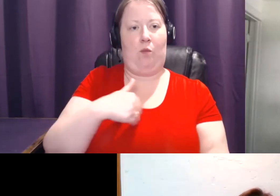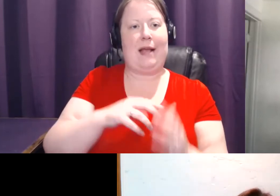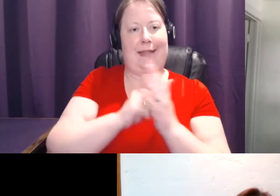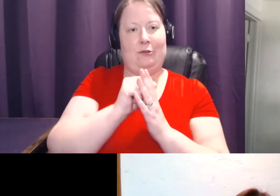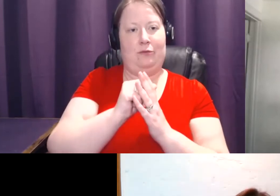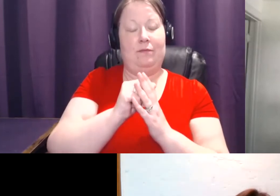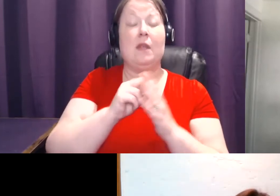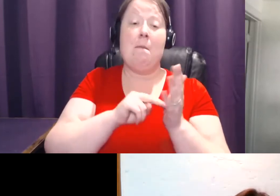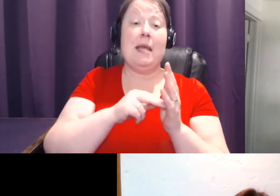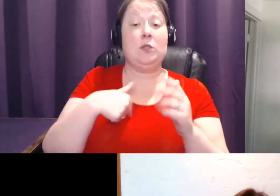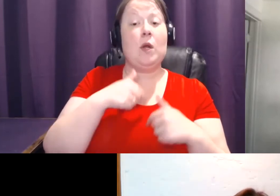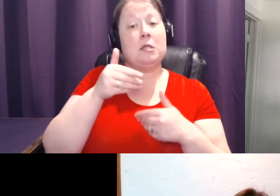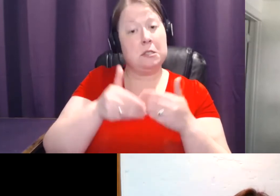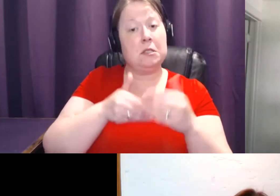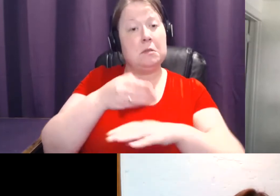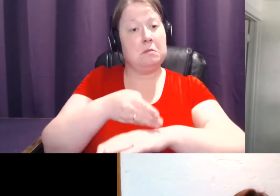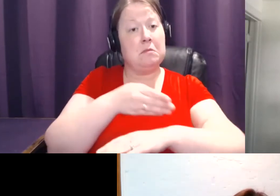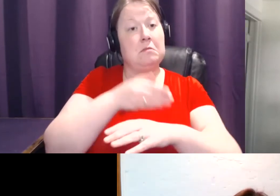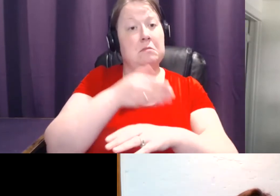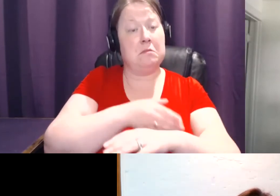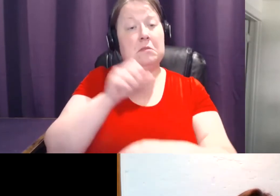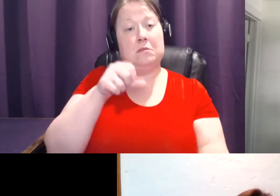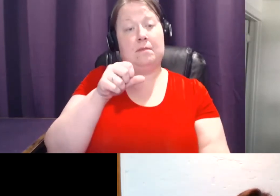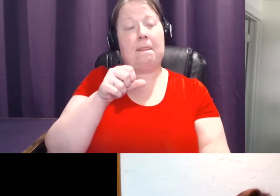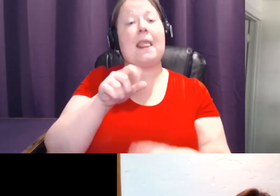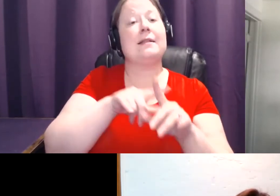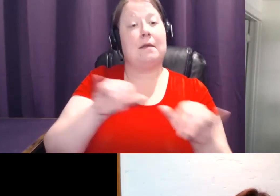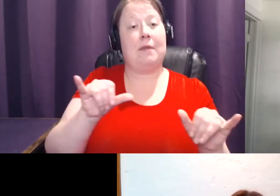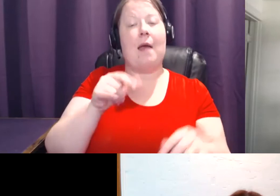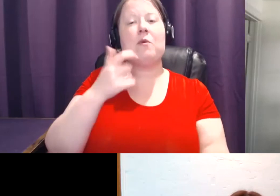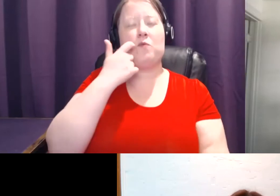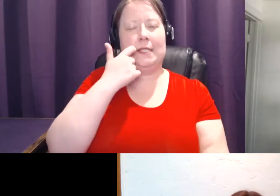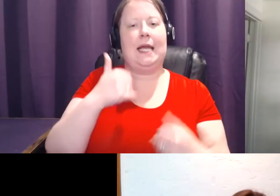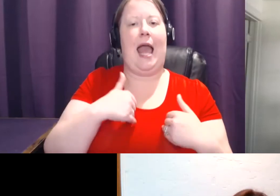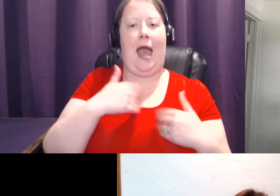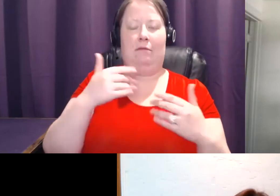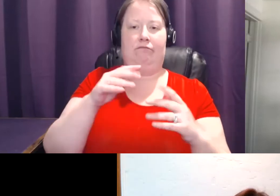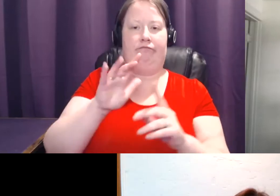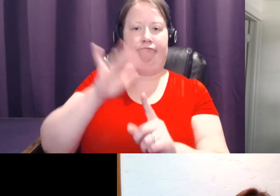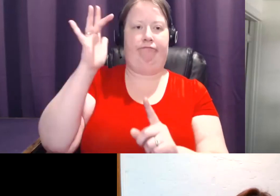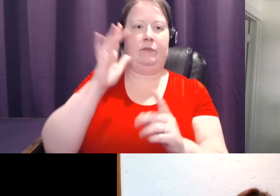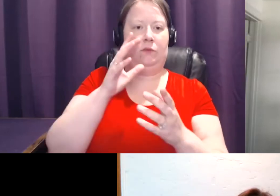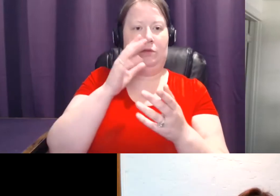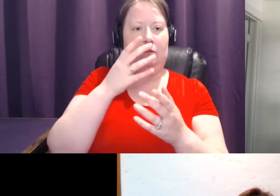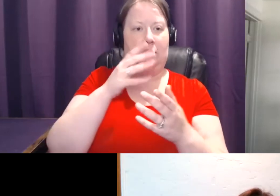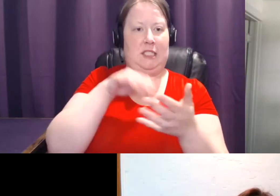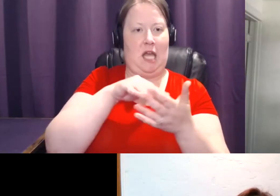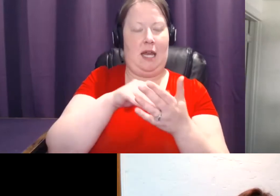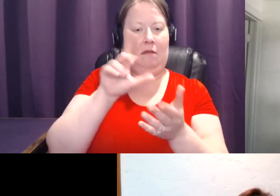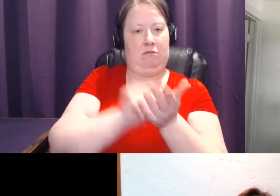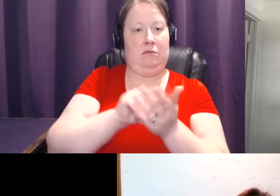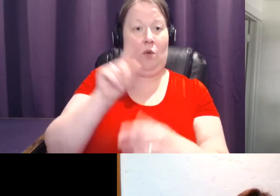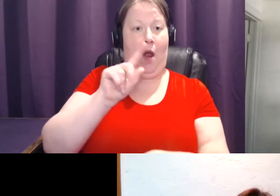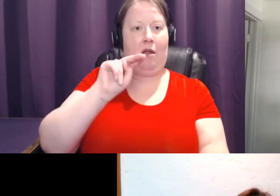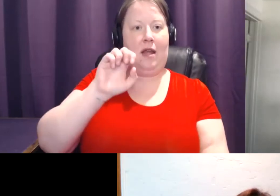in conjunction with that, very recently, there was an outstanding study published actually from the Netherlands that showed